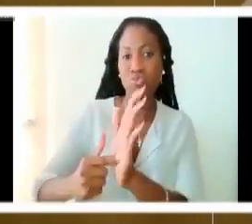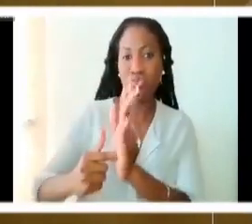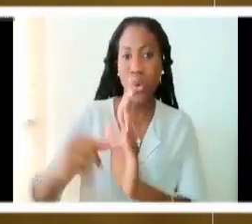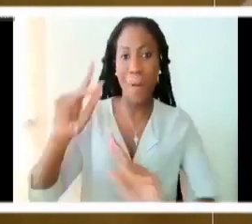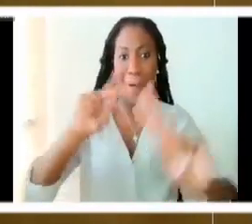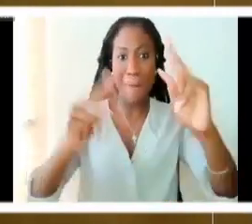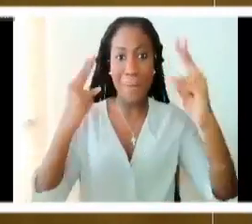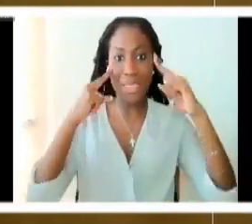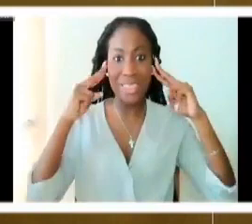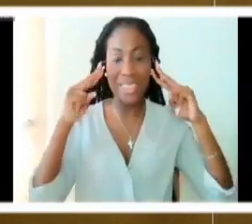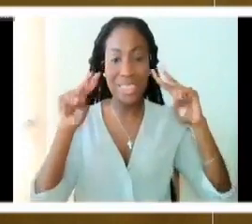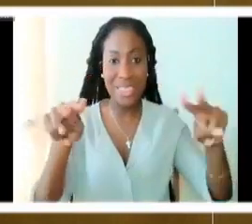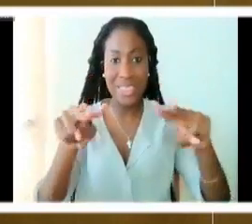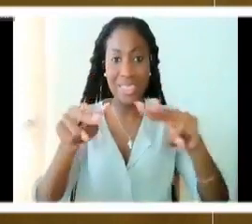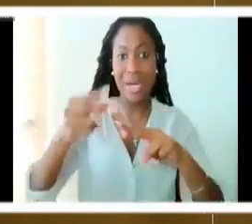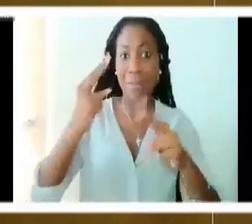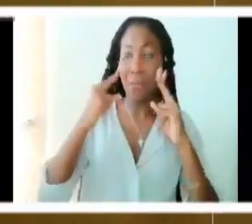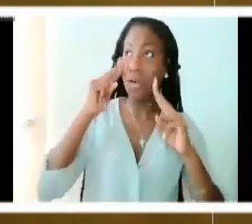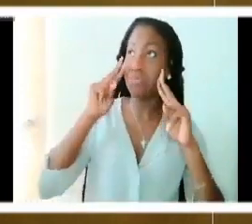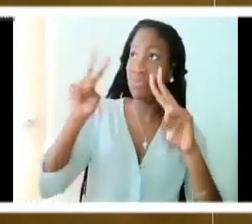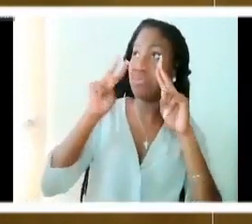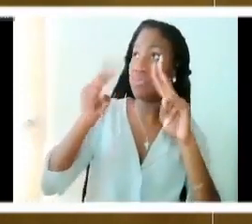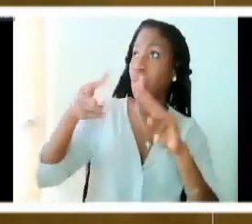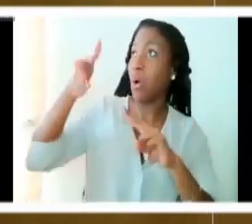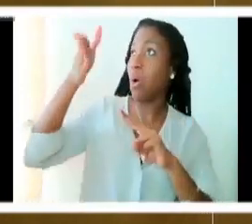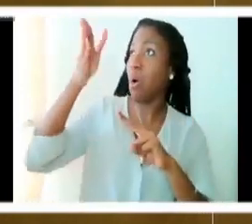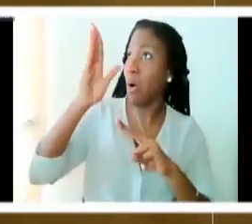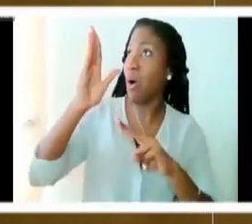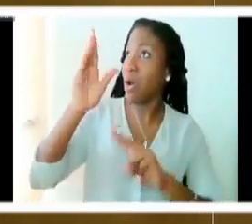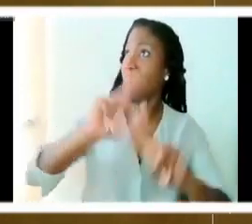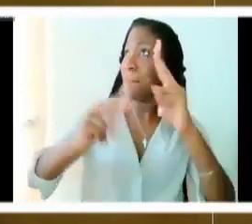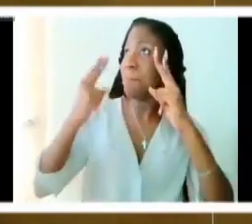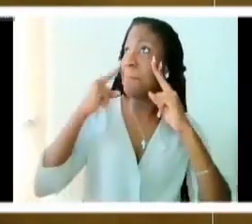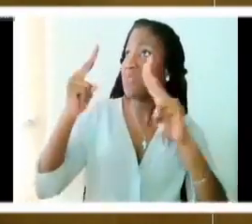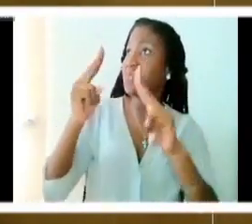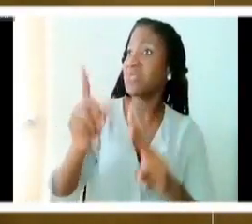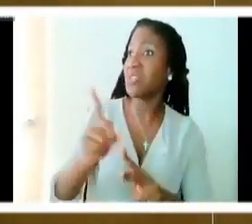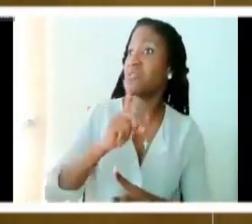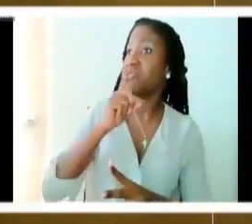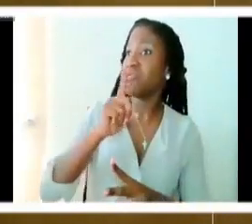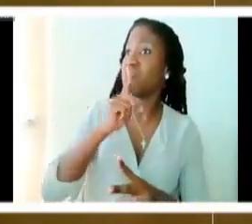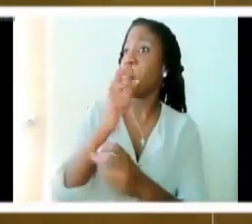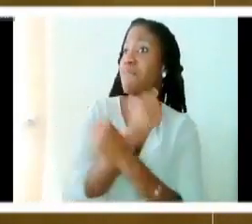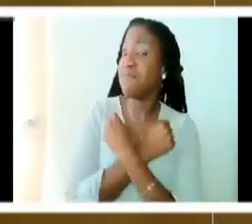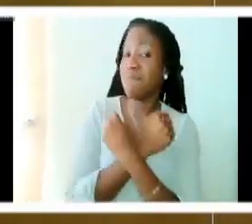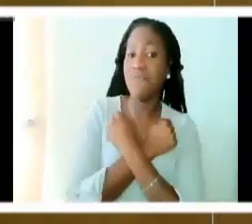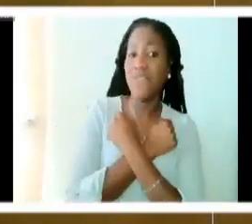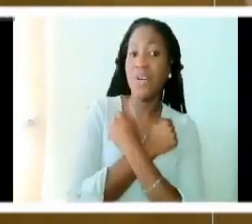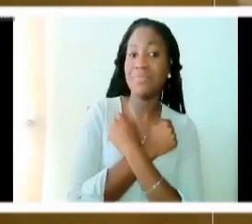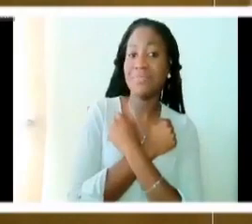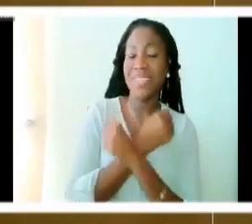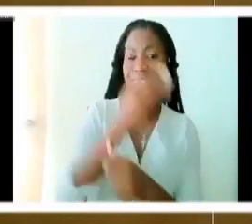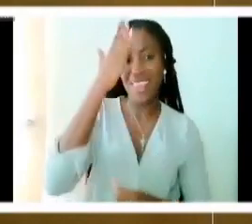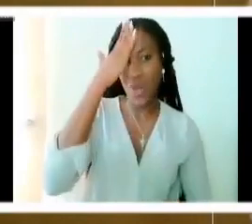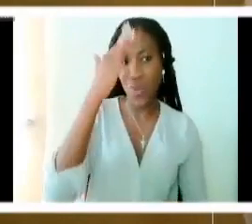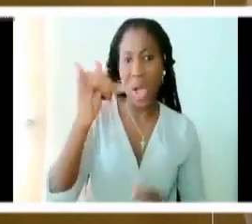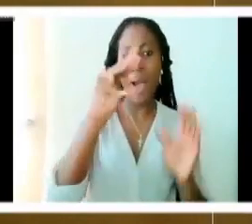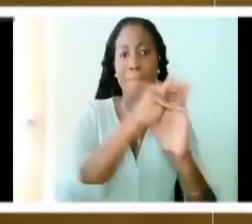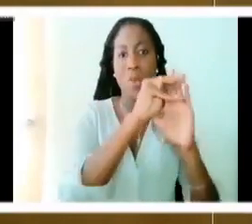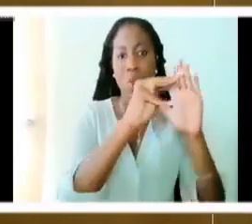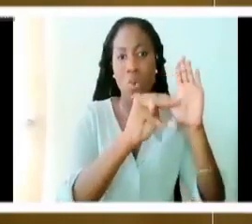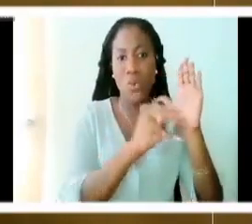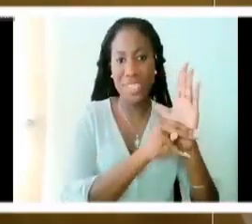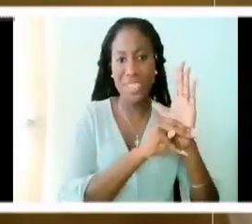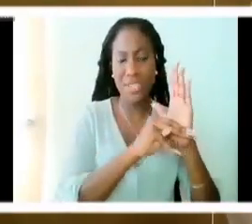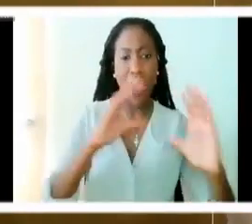is showing this people what true love really is. And that's why Moses is comparing the experience of the